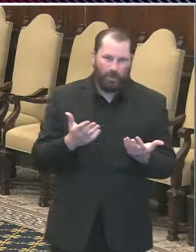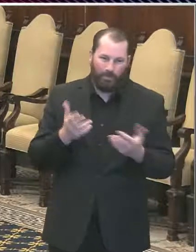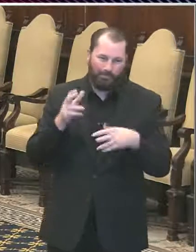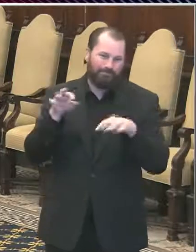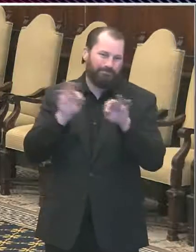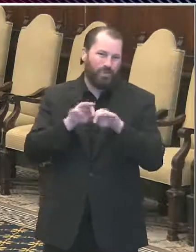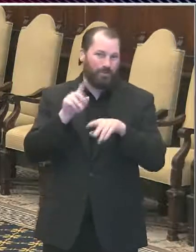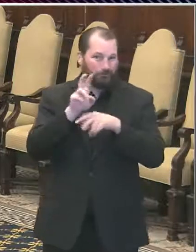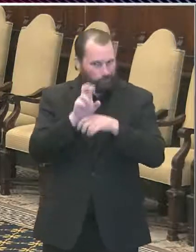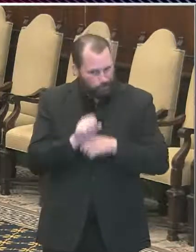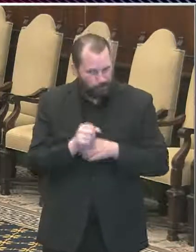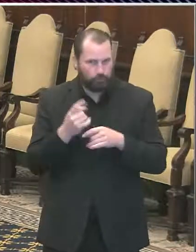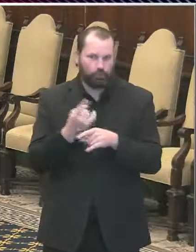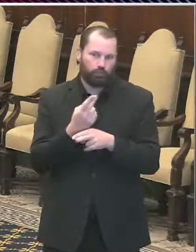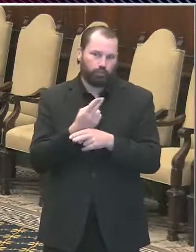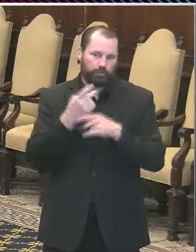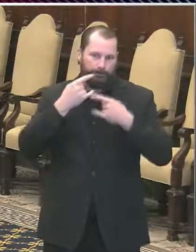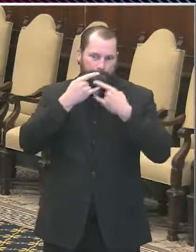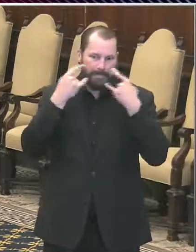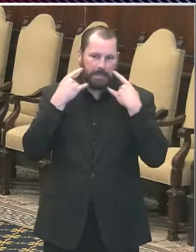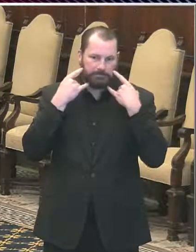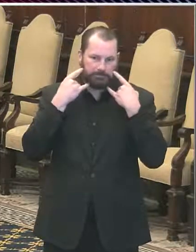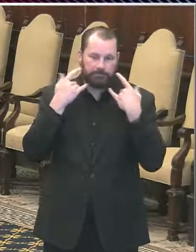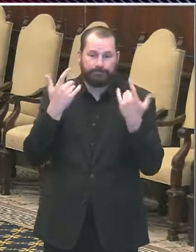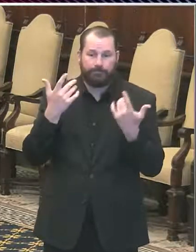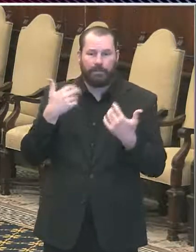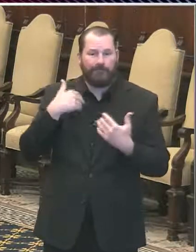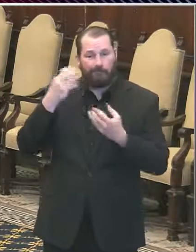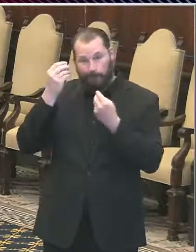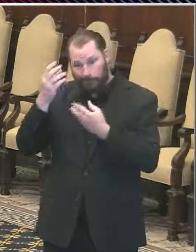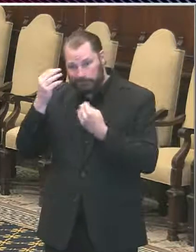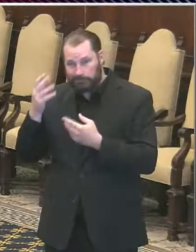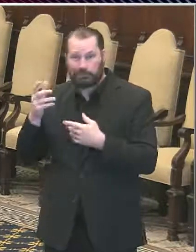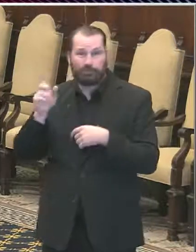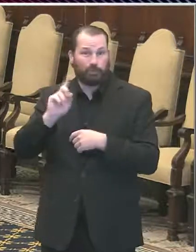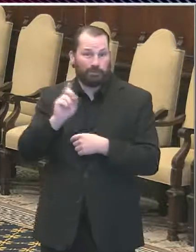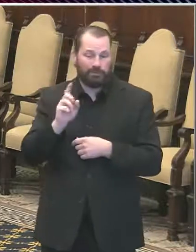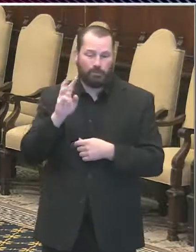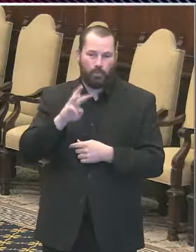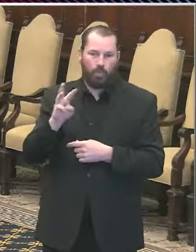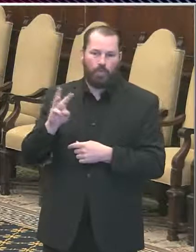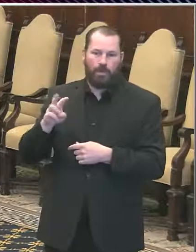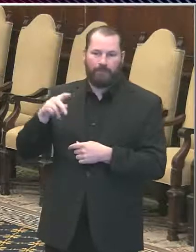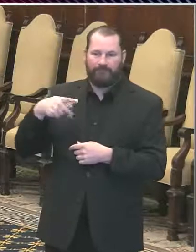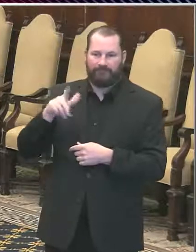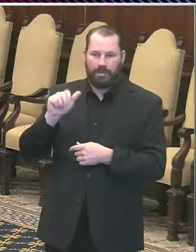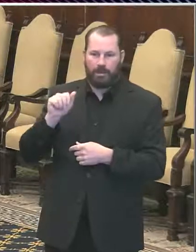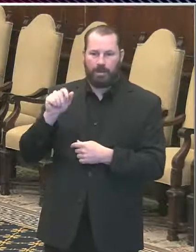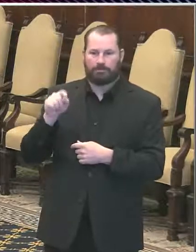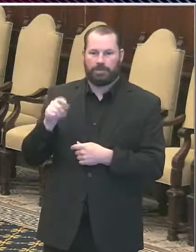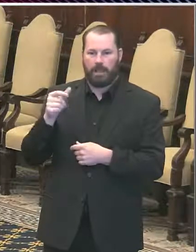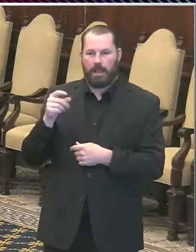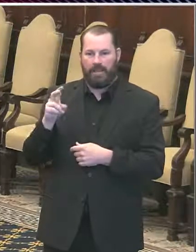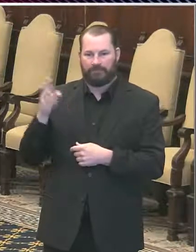So all the information about our outbreak is available at www.filla.gov.covid. Thanks.